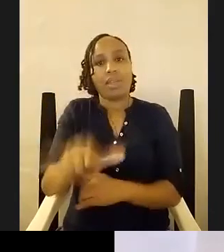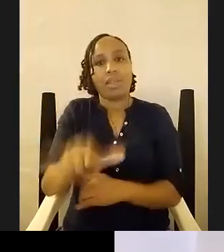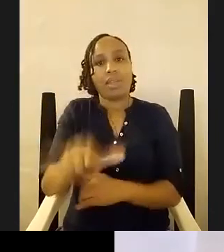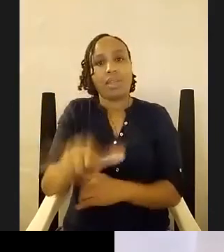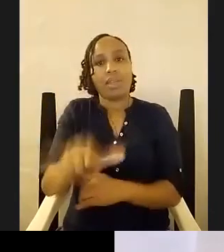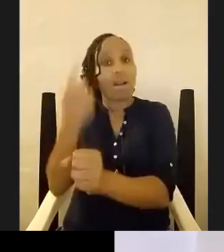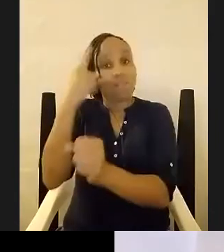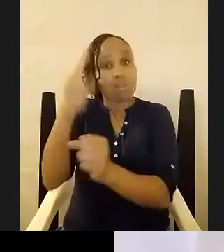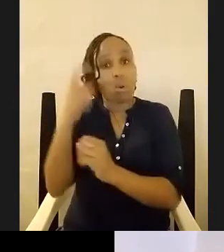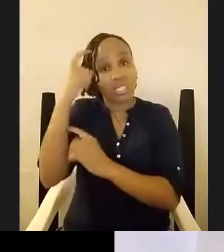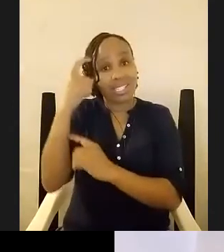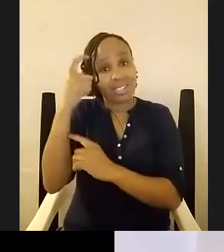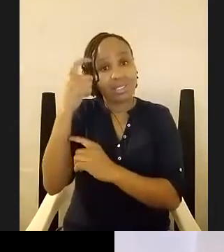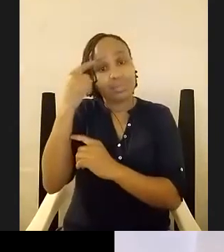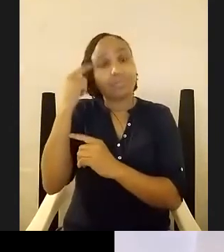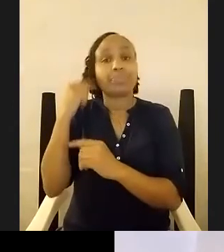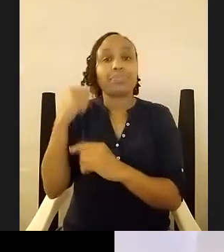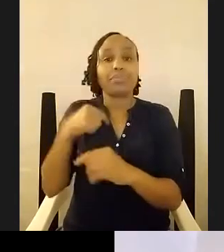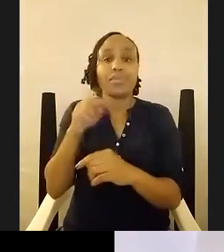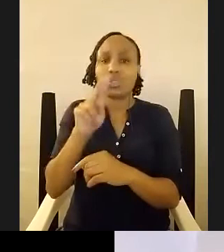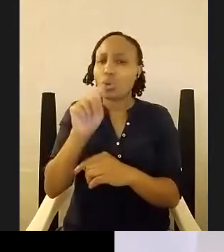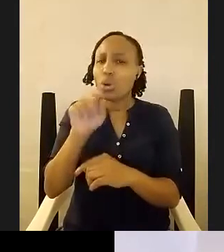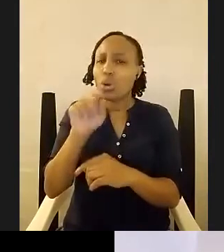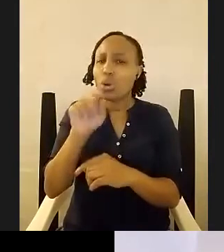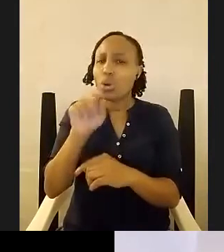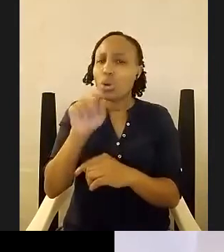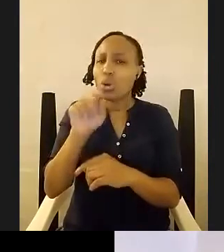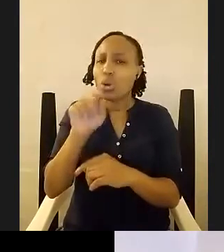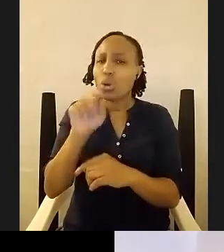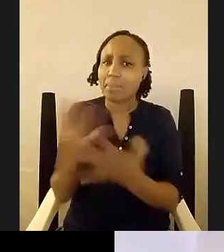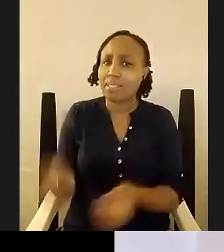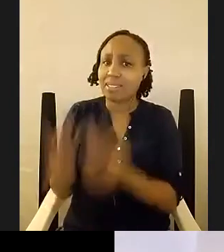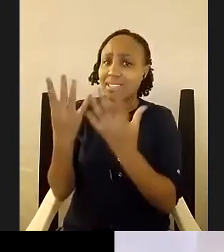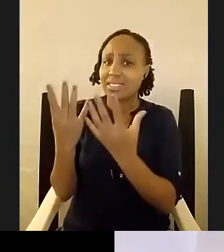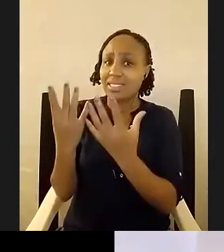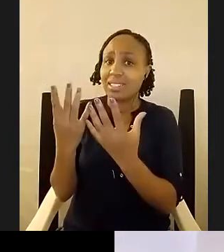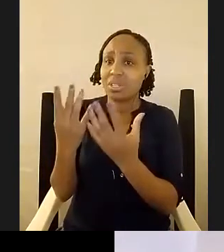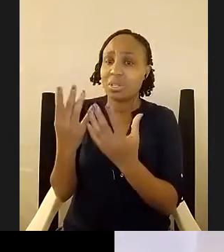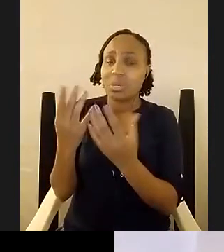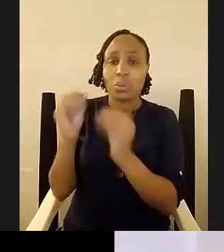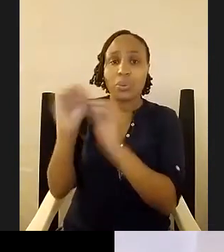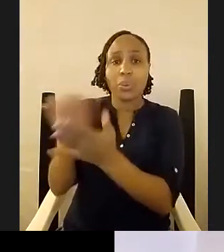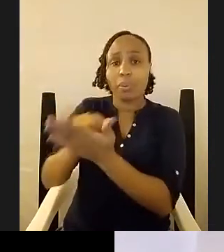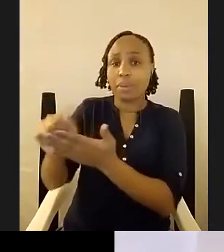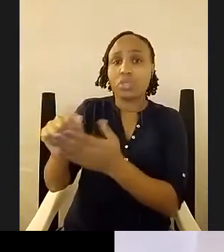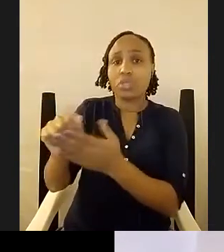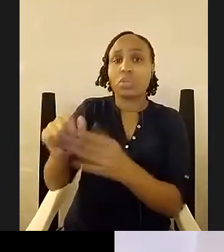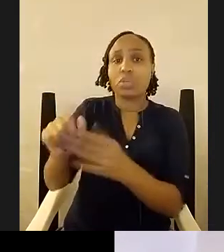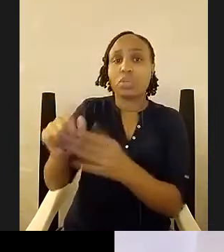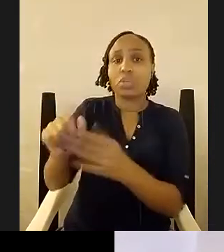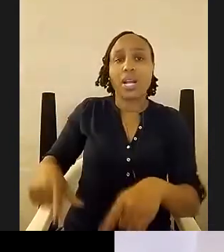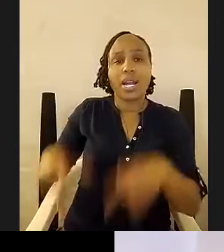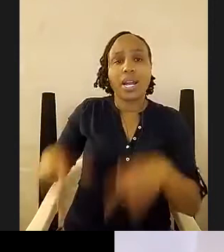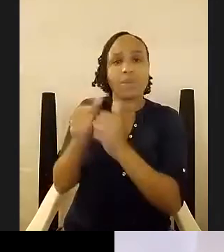i found something strange if you put it out there and it gets published you're going to be living with it for a long long time yeah you can't